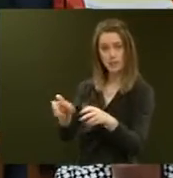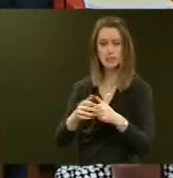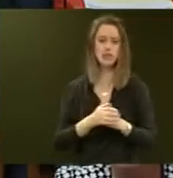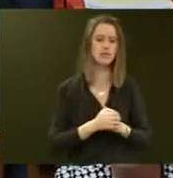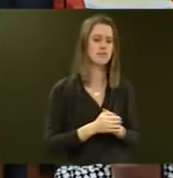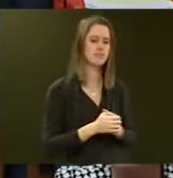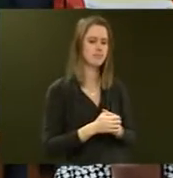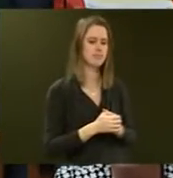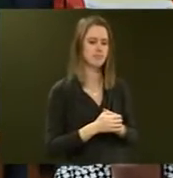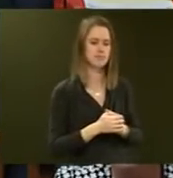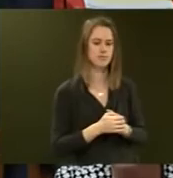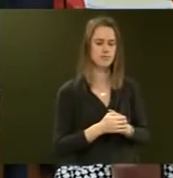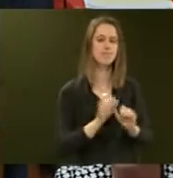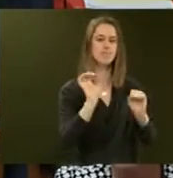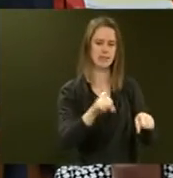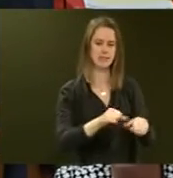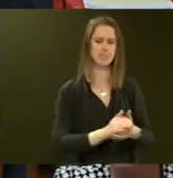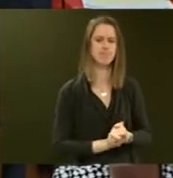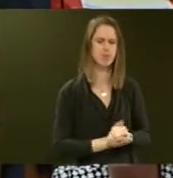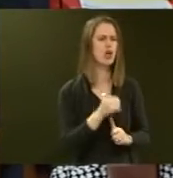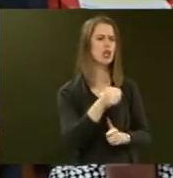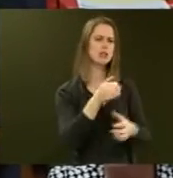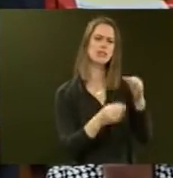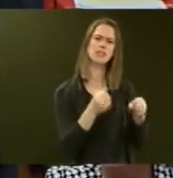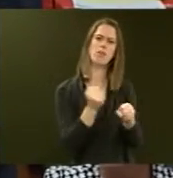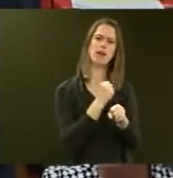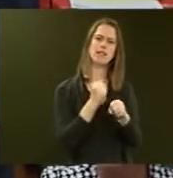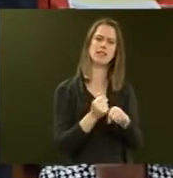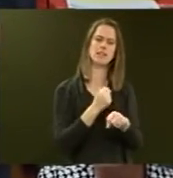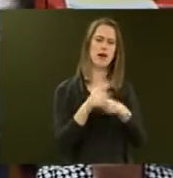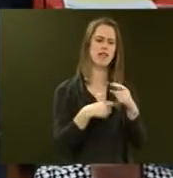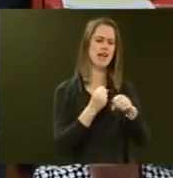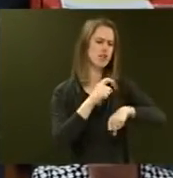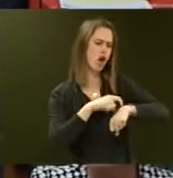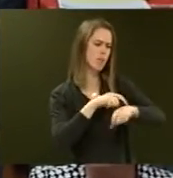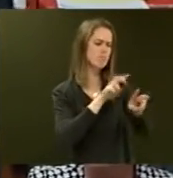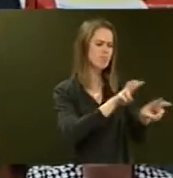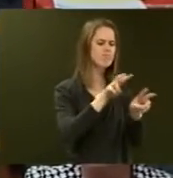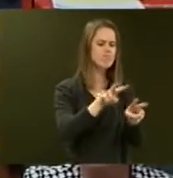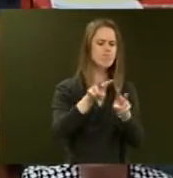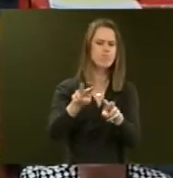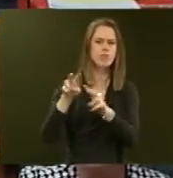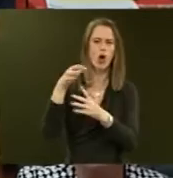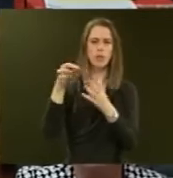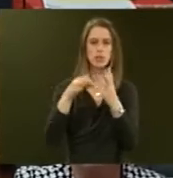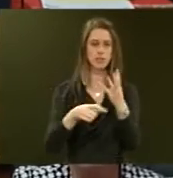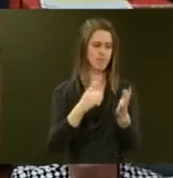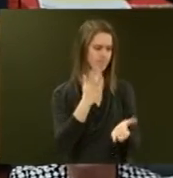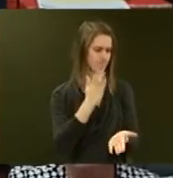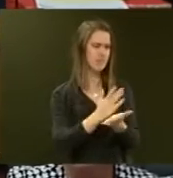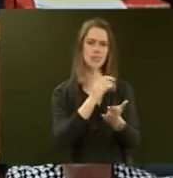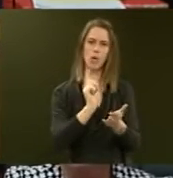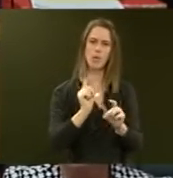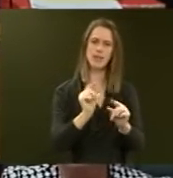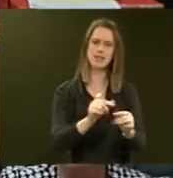Mr Speaker, yes, good decision-making is about taking your time to look at all the options. That is exactly what we